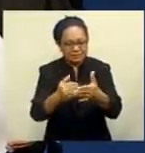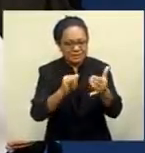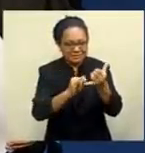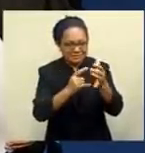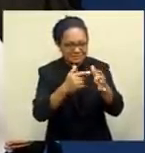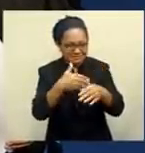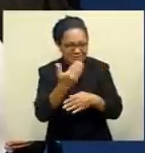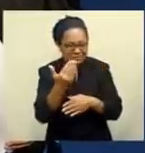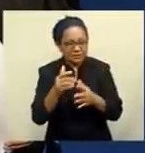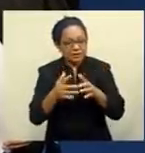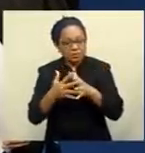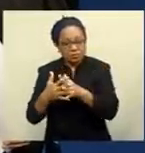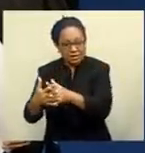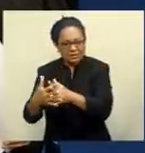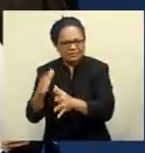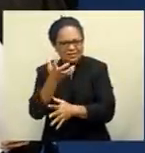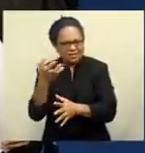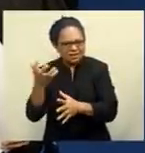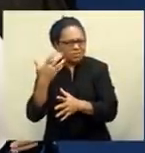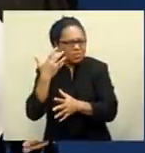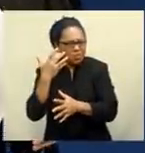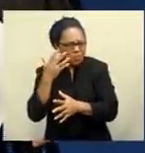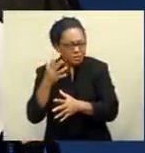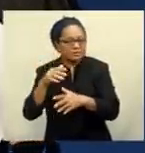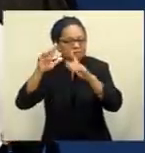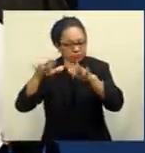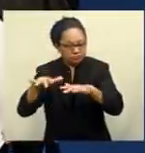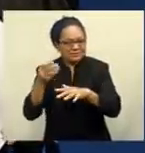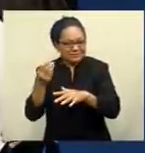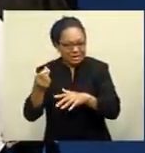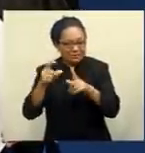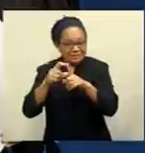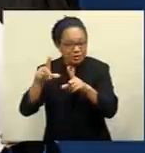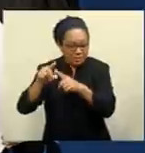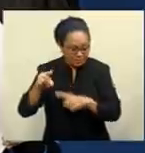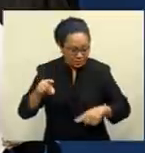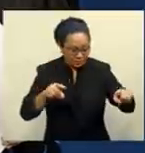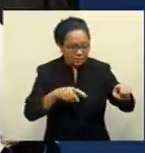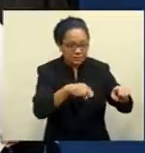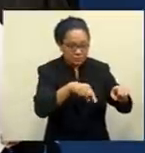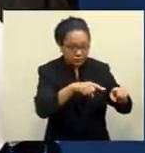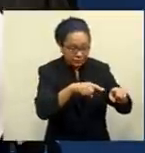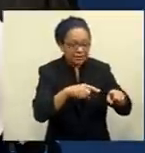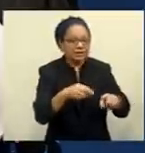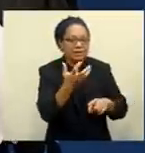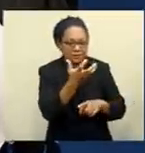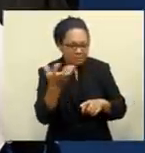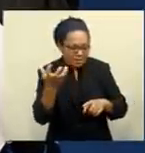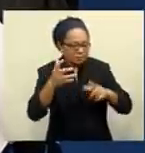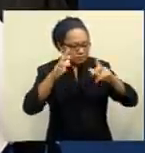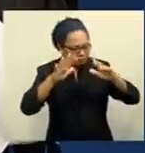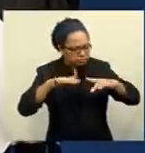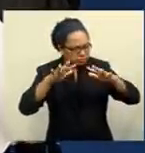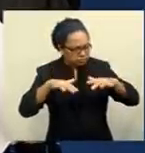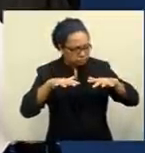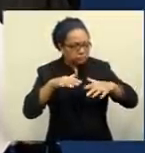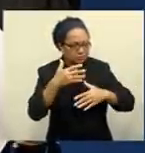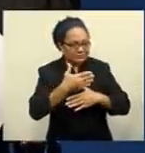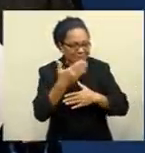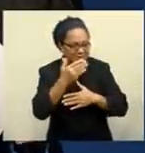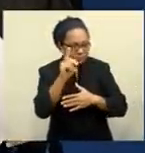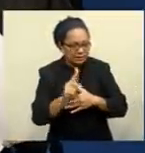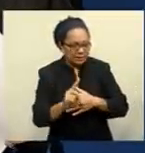the west, cloudy and humid with intervals of showers. Eastwards from Pekhabha to Suva are mostly cloudy with light showers throughout the day.